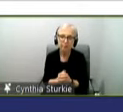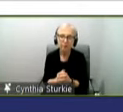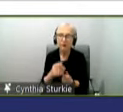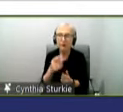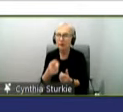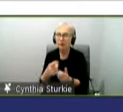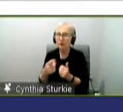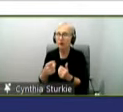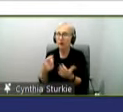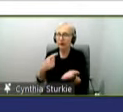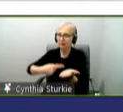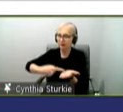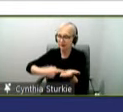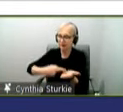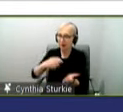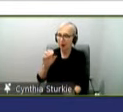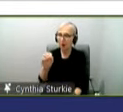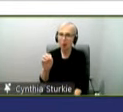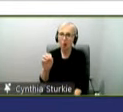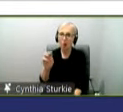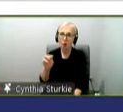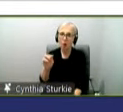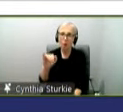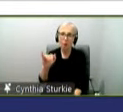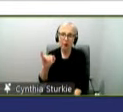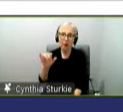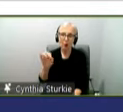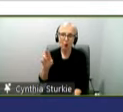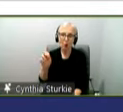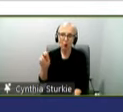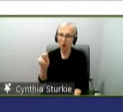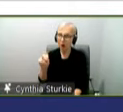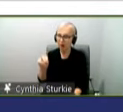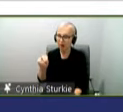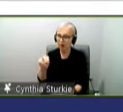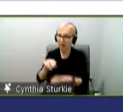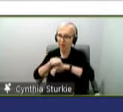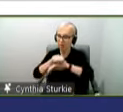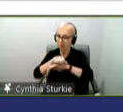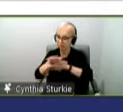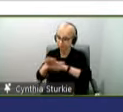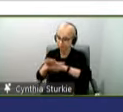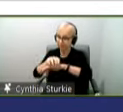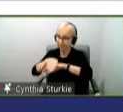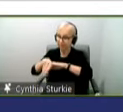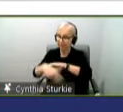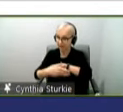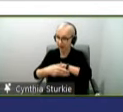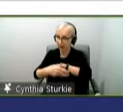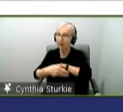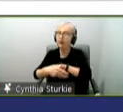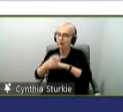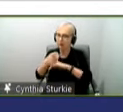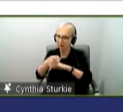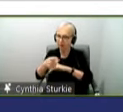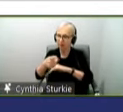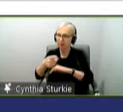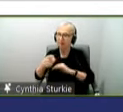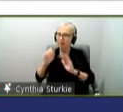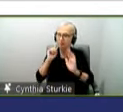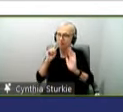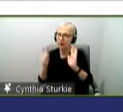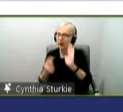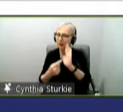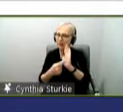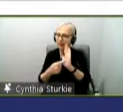So moving on to the Omicron variant, wanted to share this data with you that shows the distribution of cases that have been identified across the